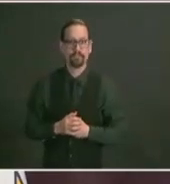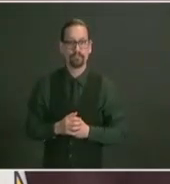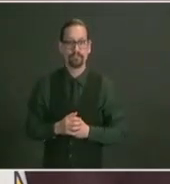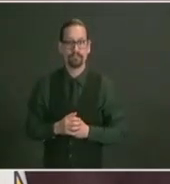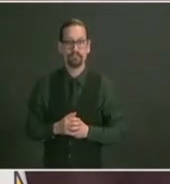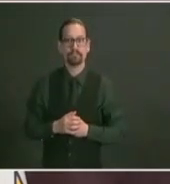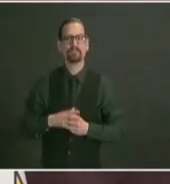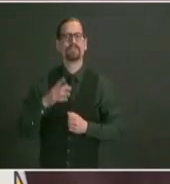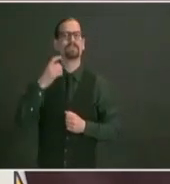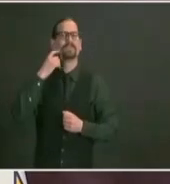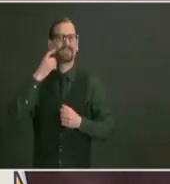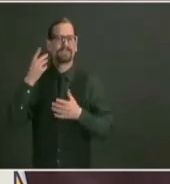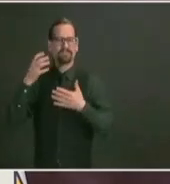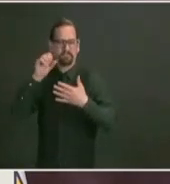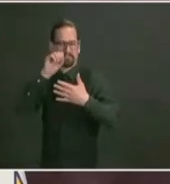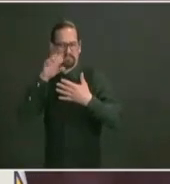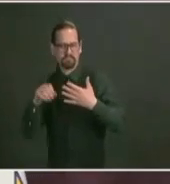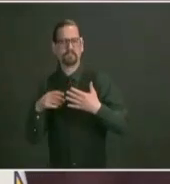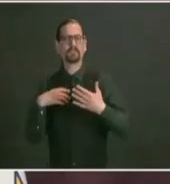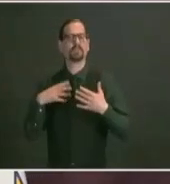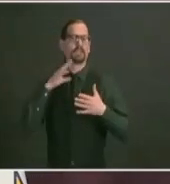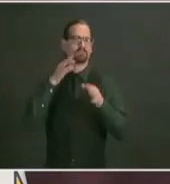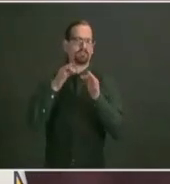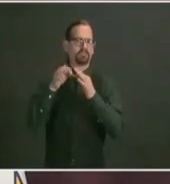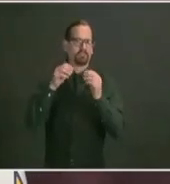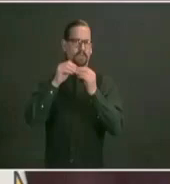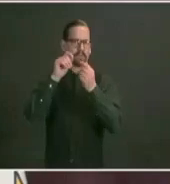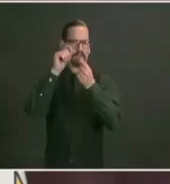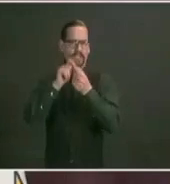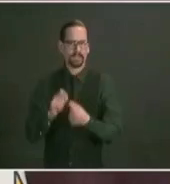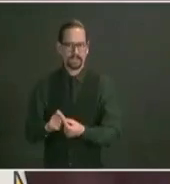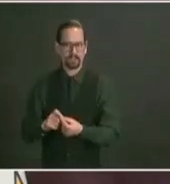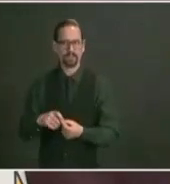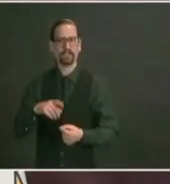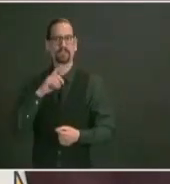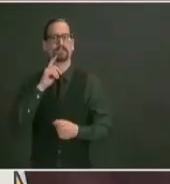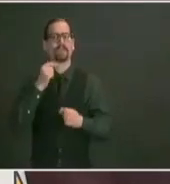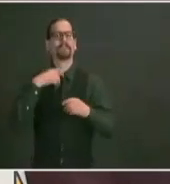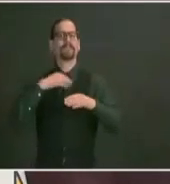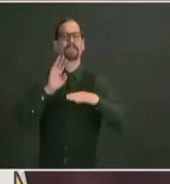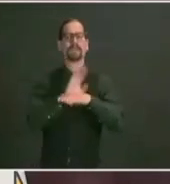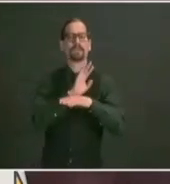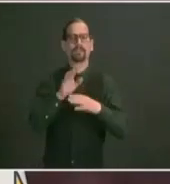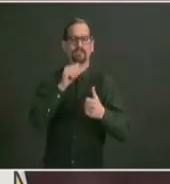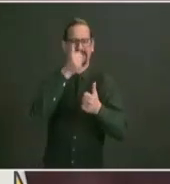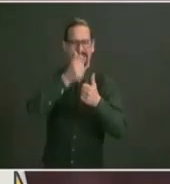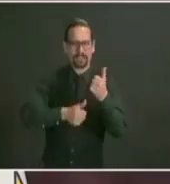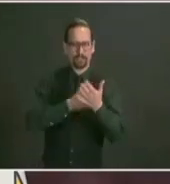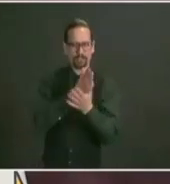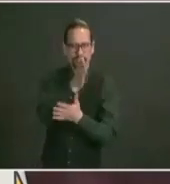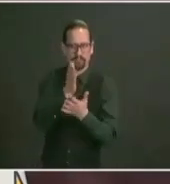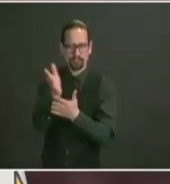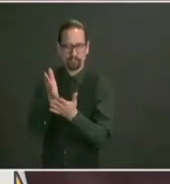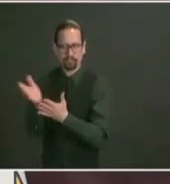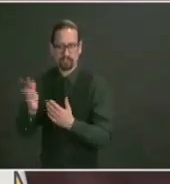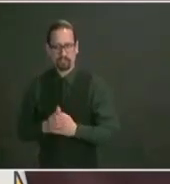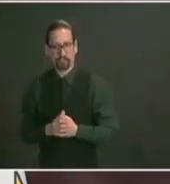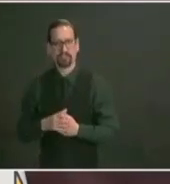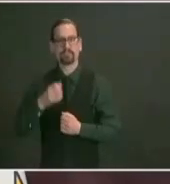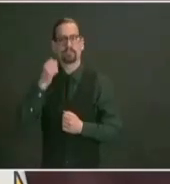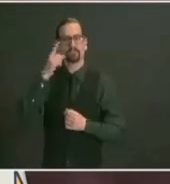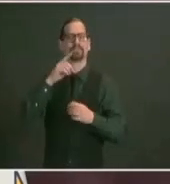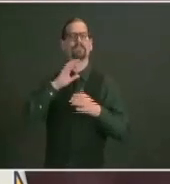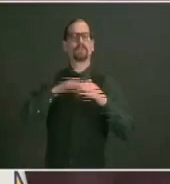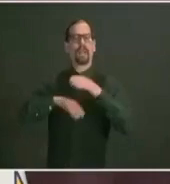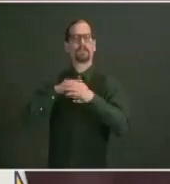the businesses that will be able to reach the 75 capacity level which includes restaurants catered events and houses of